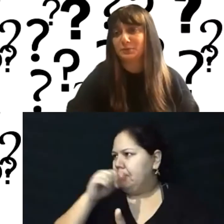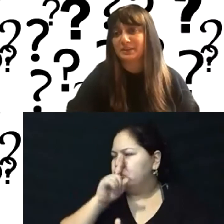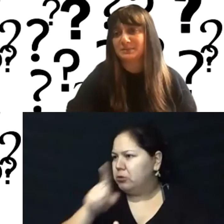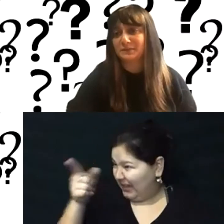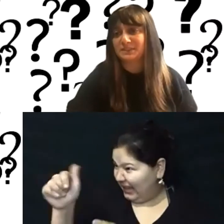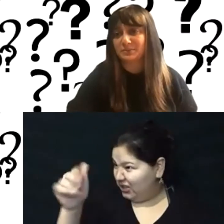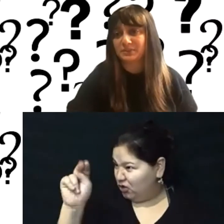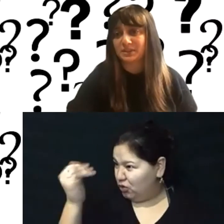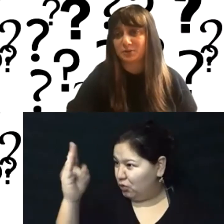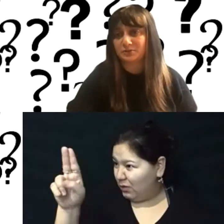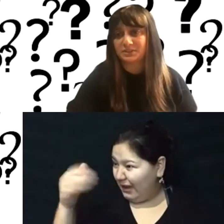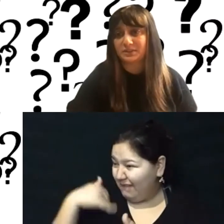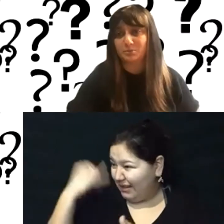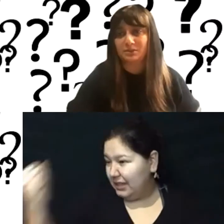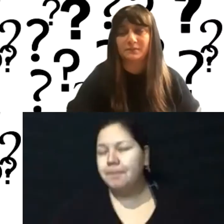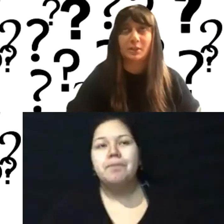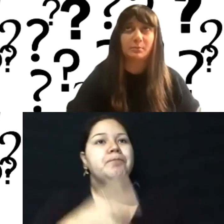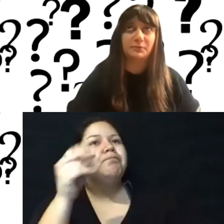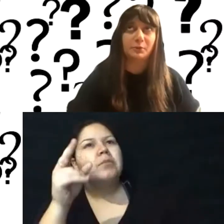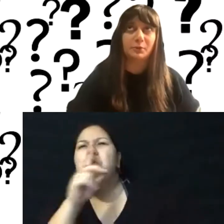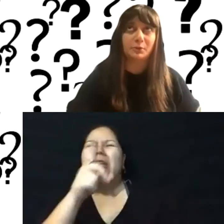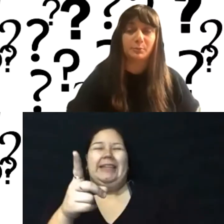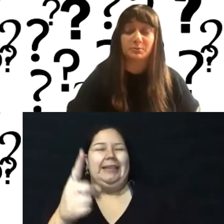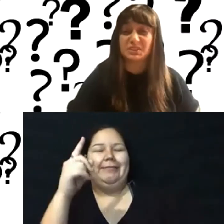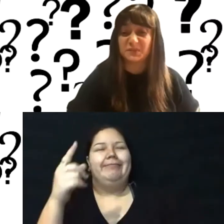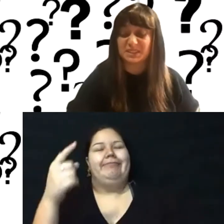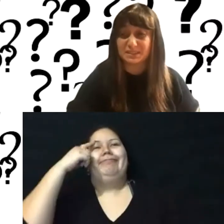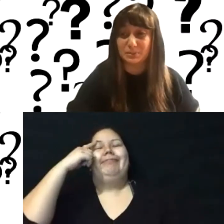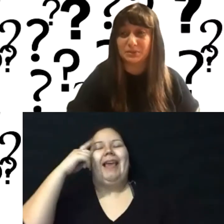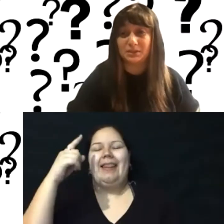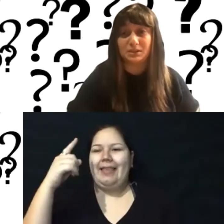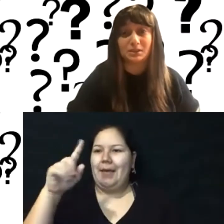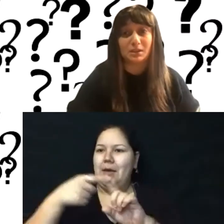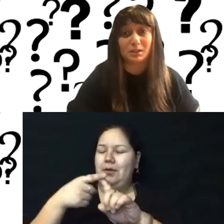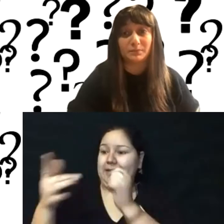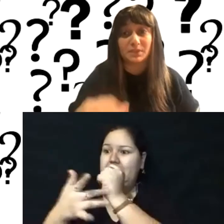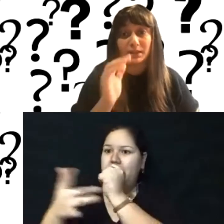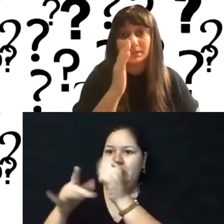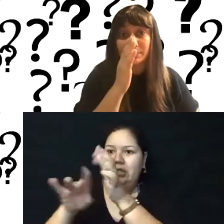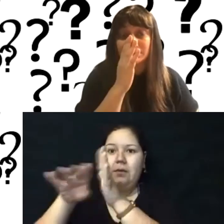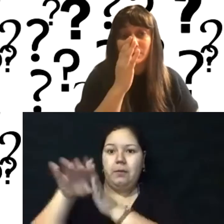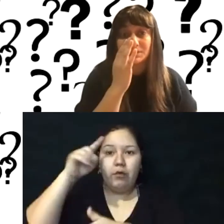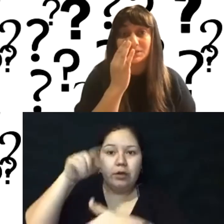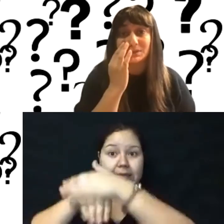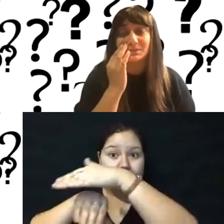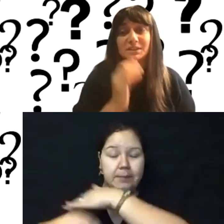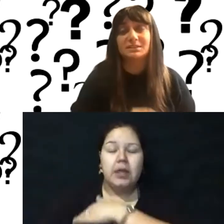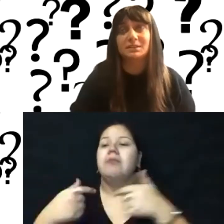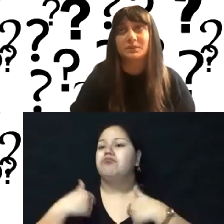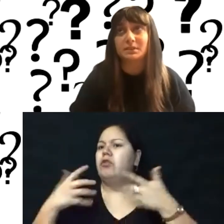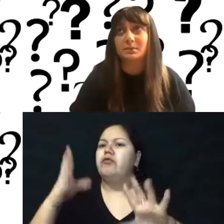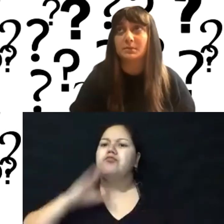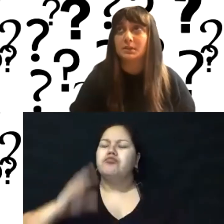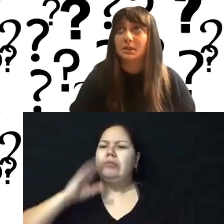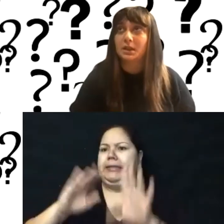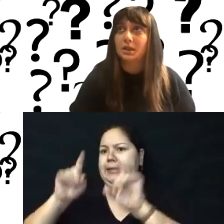kind of reminds me of some of the technologies that are being developed for the purposes of accessibility. Um, I had some experiences doing some testing